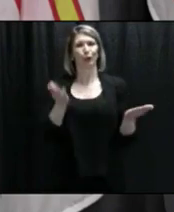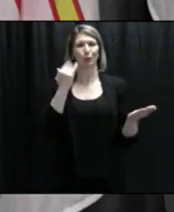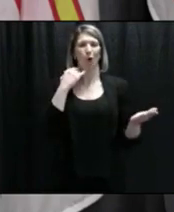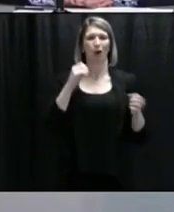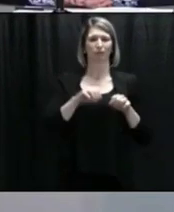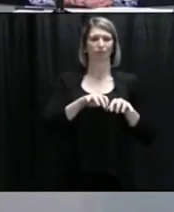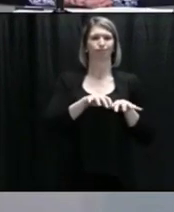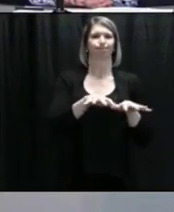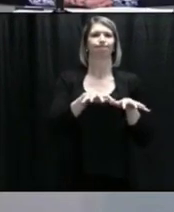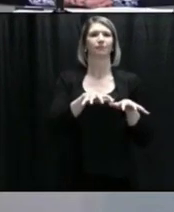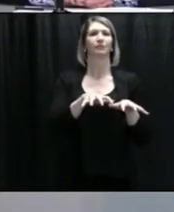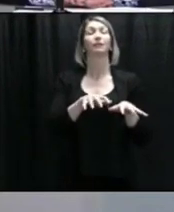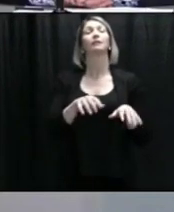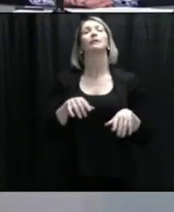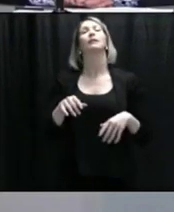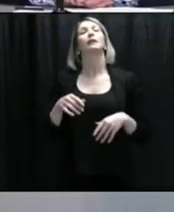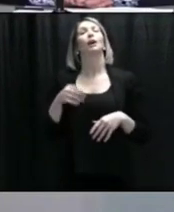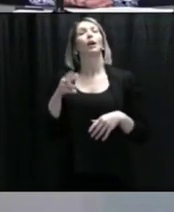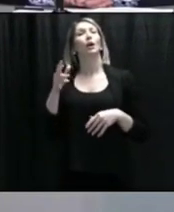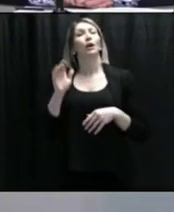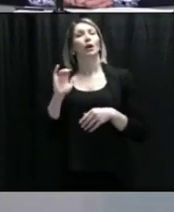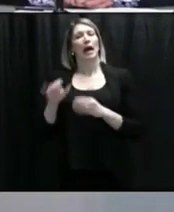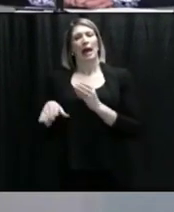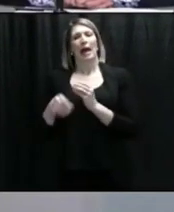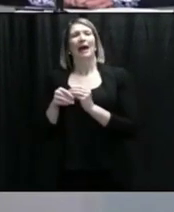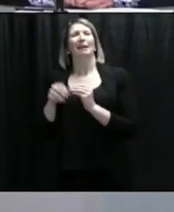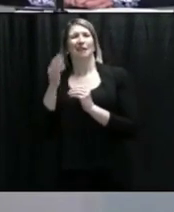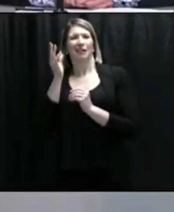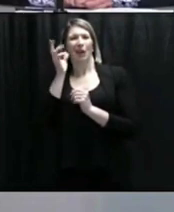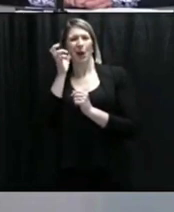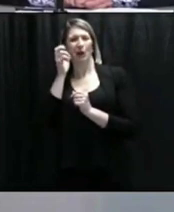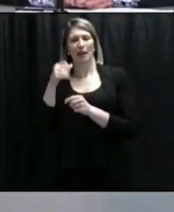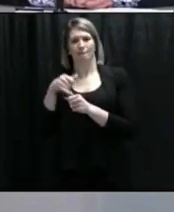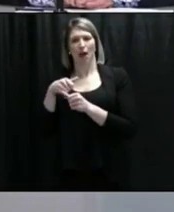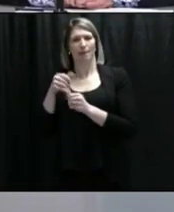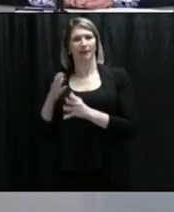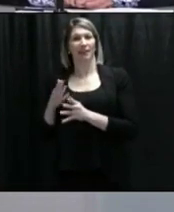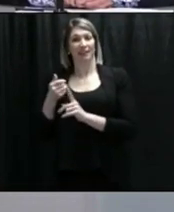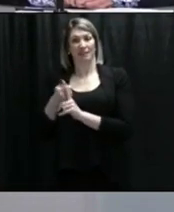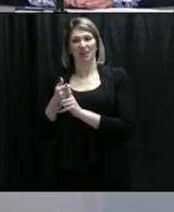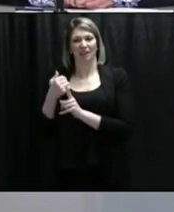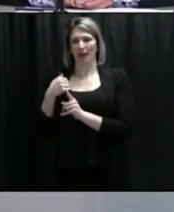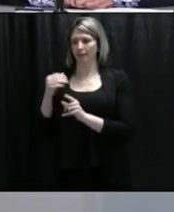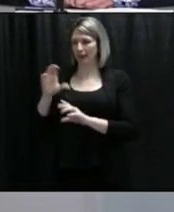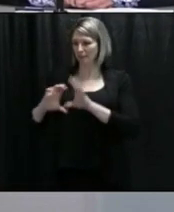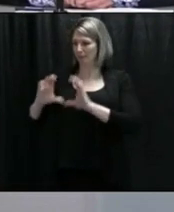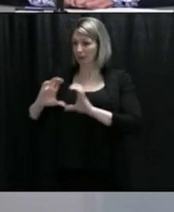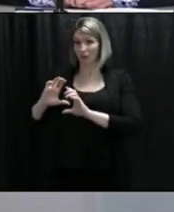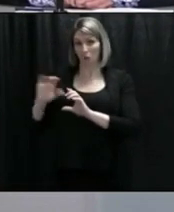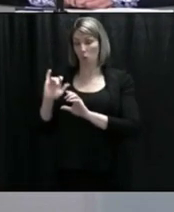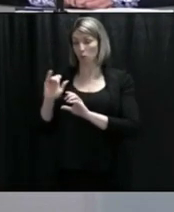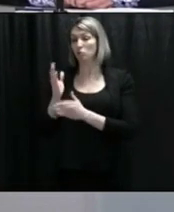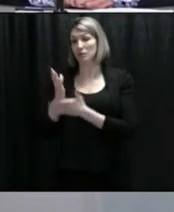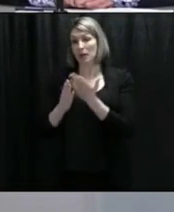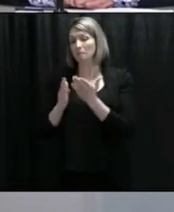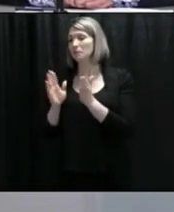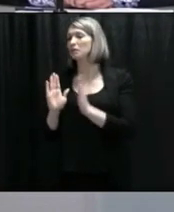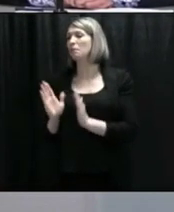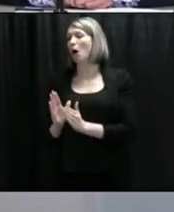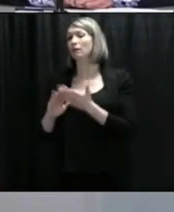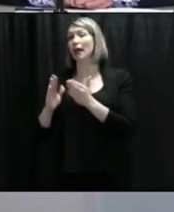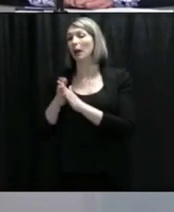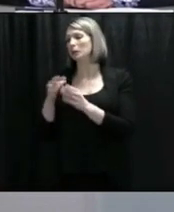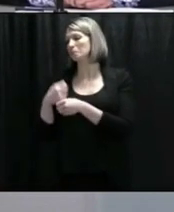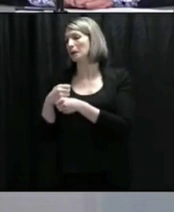compounding pharmacies who've also made their own in Central and other areas across the province. So it's great to see. All right.